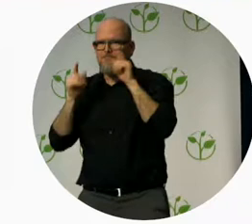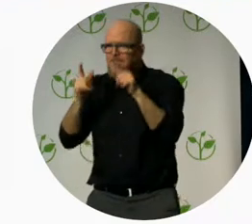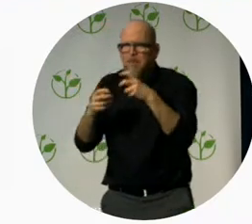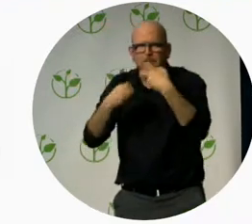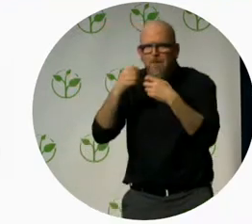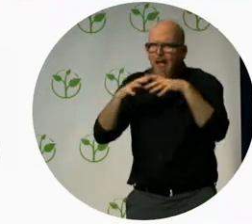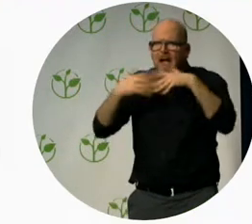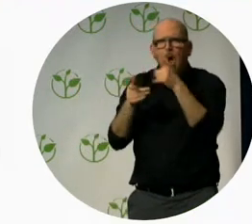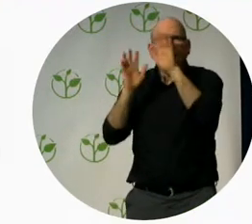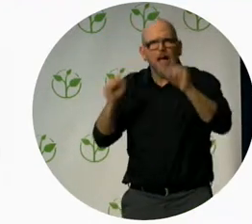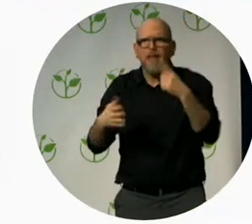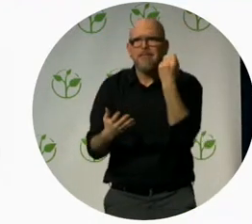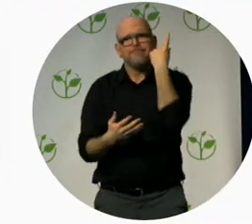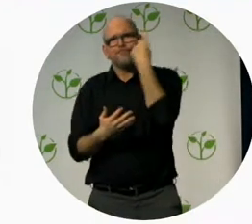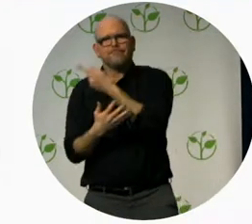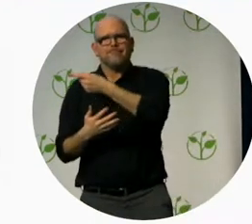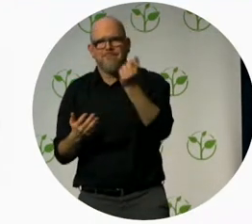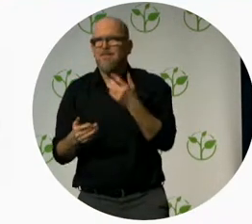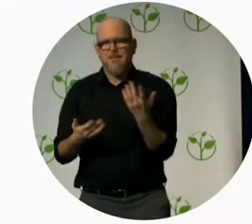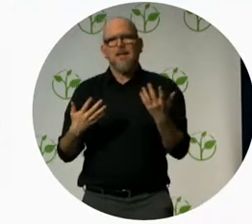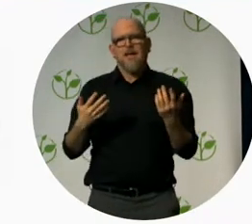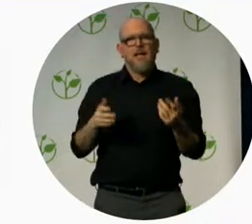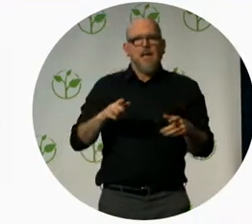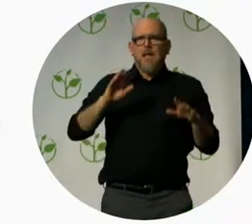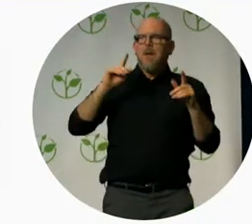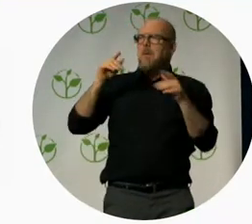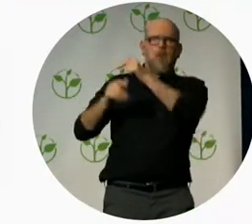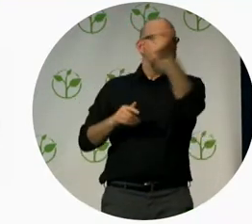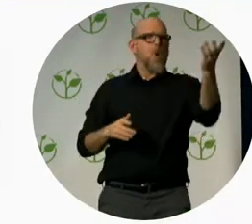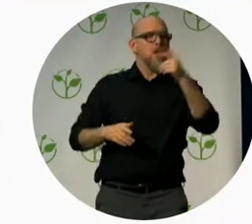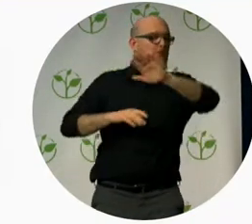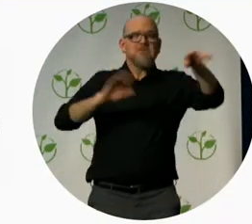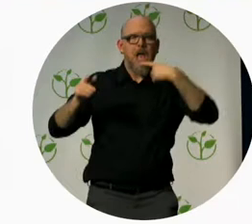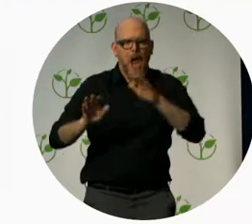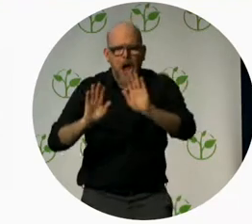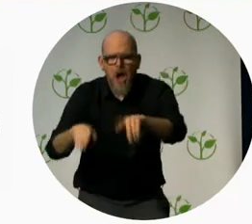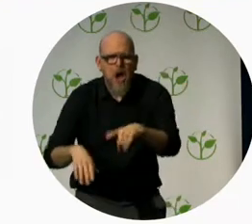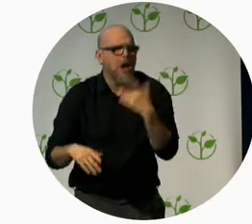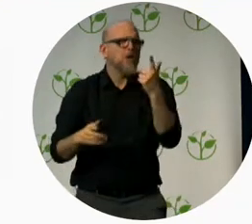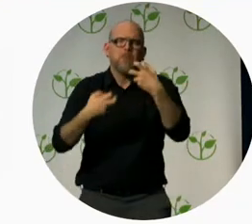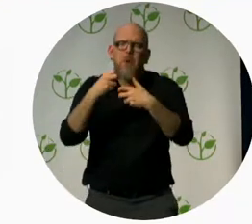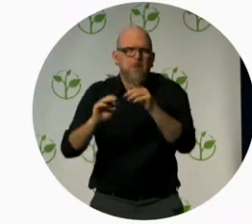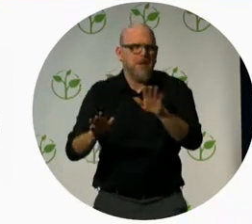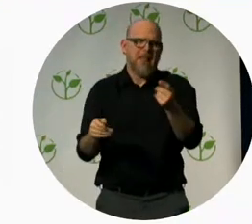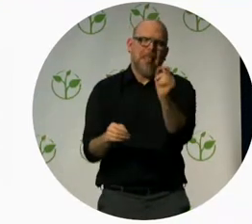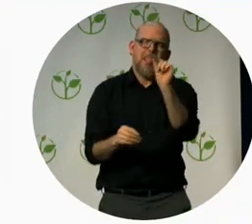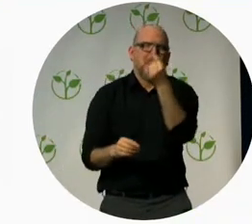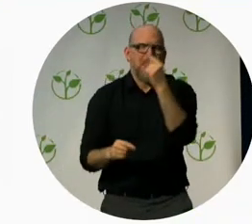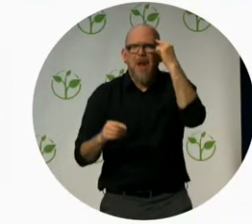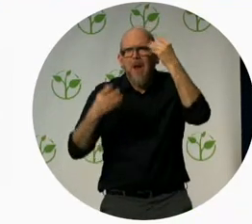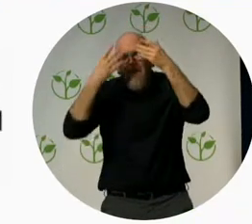executive function disorder nonverbal learning disabilities and more are truly life affecting